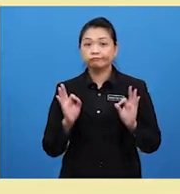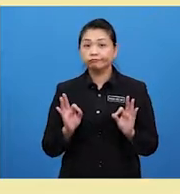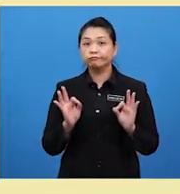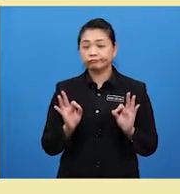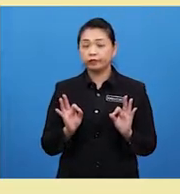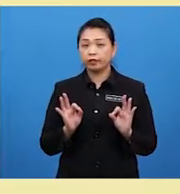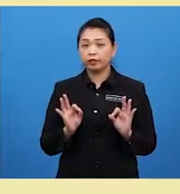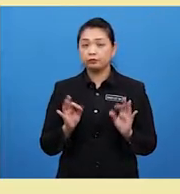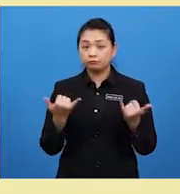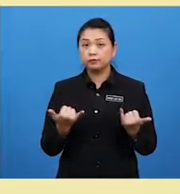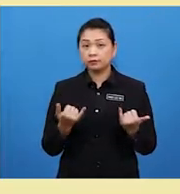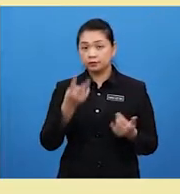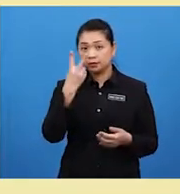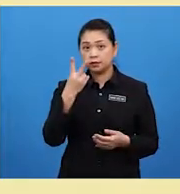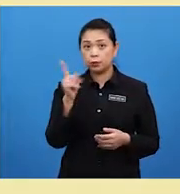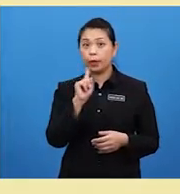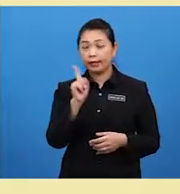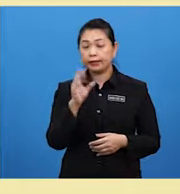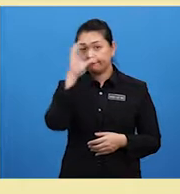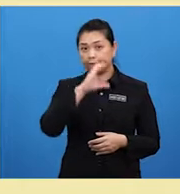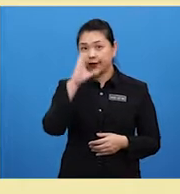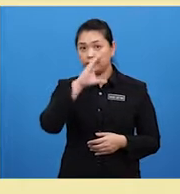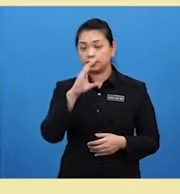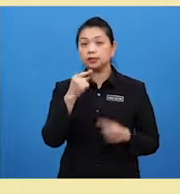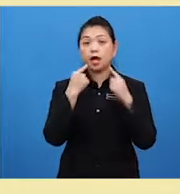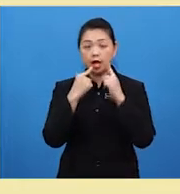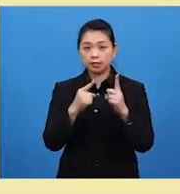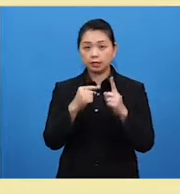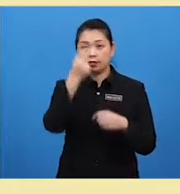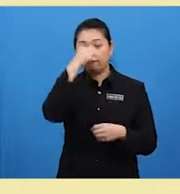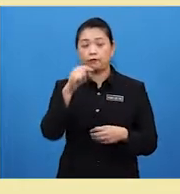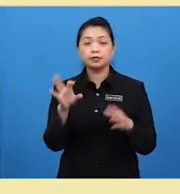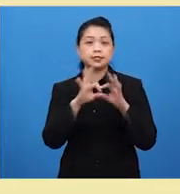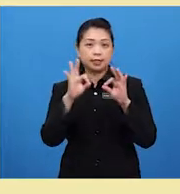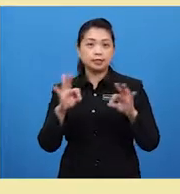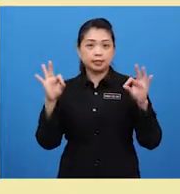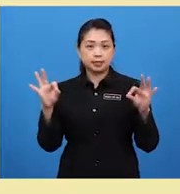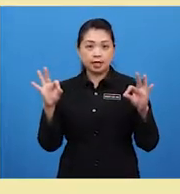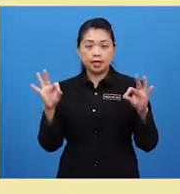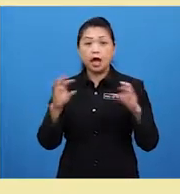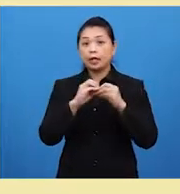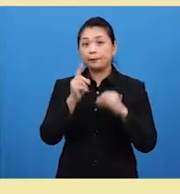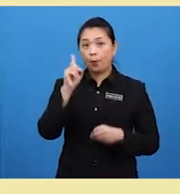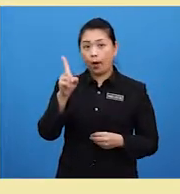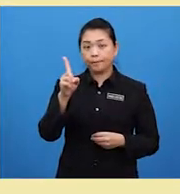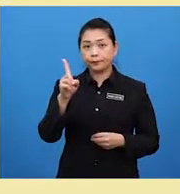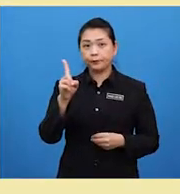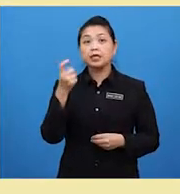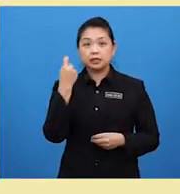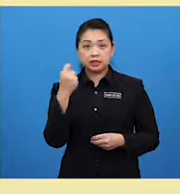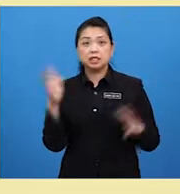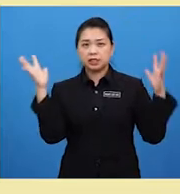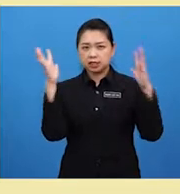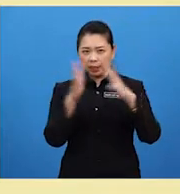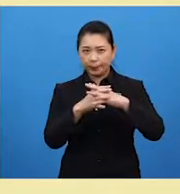Let's identify true false for these sentences. Number one, the rugby